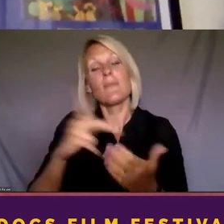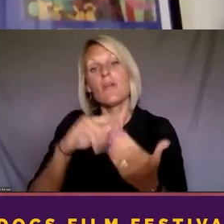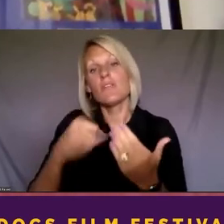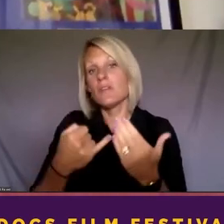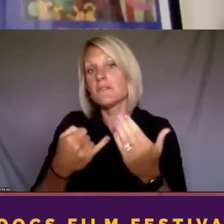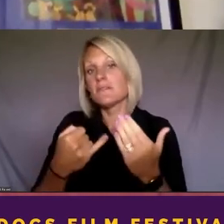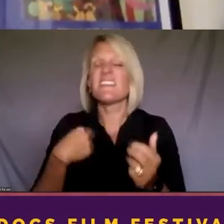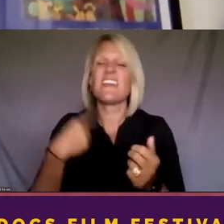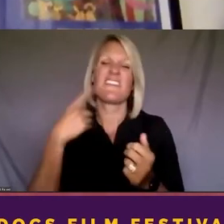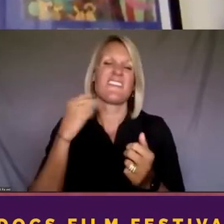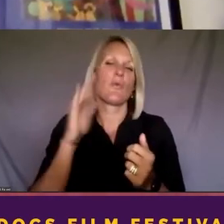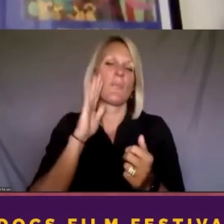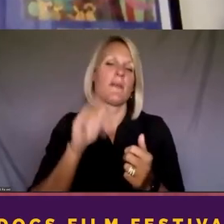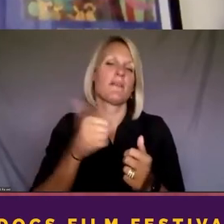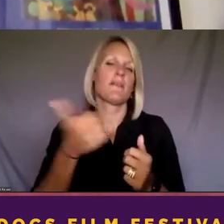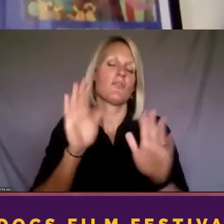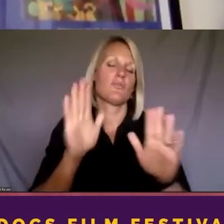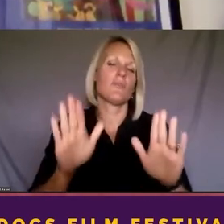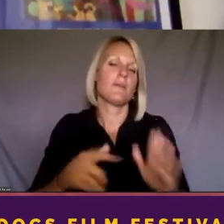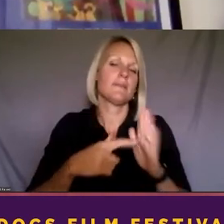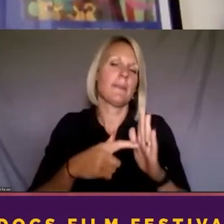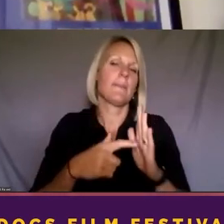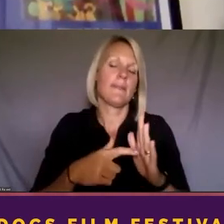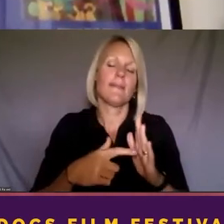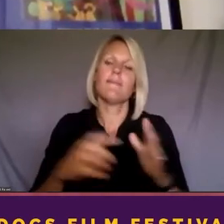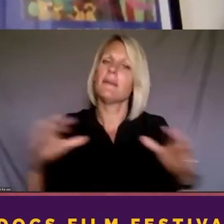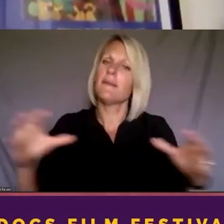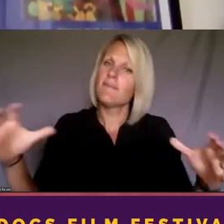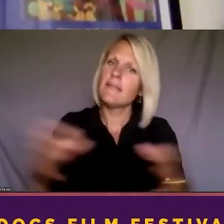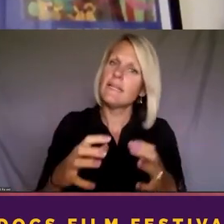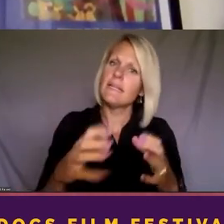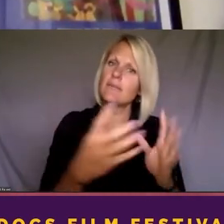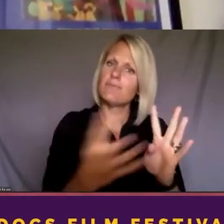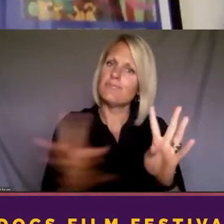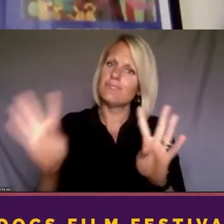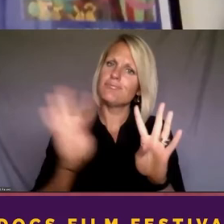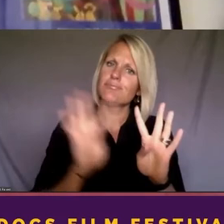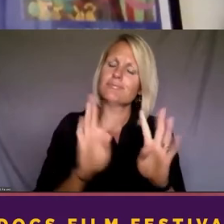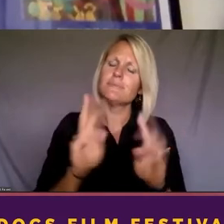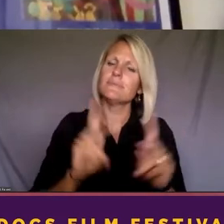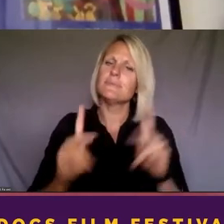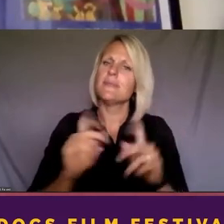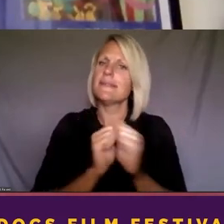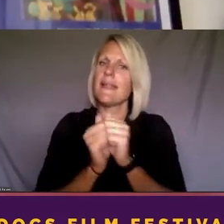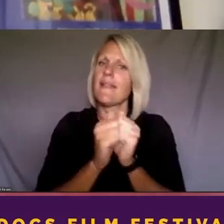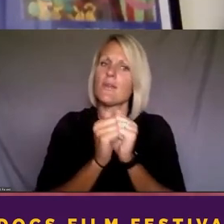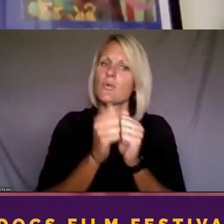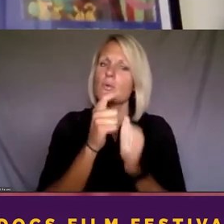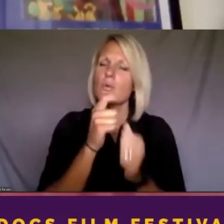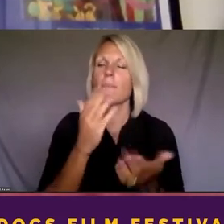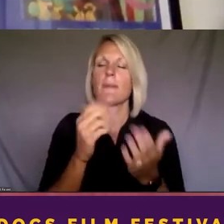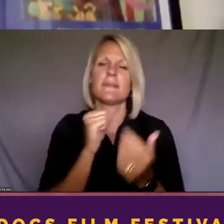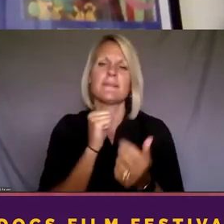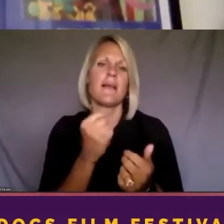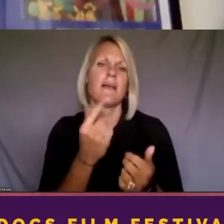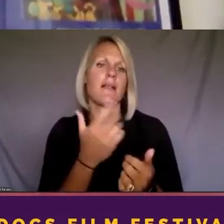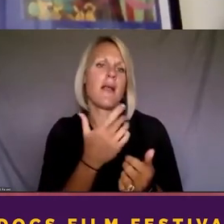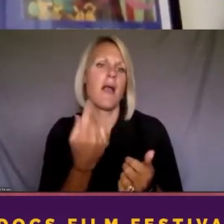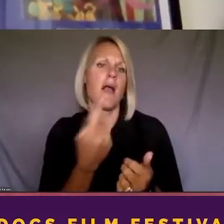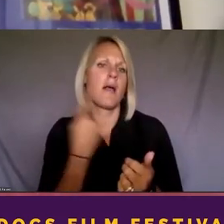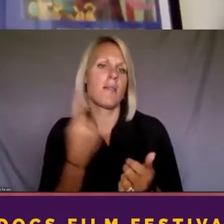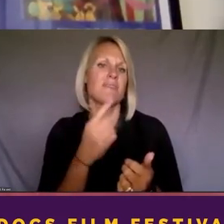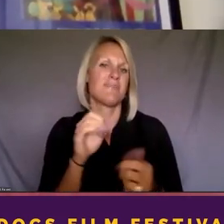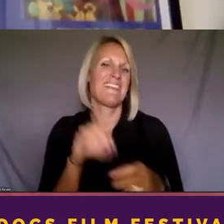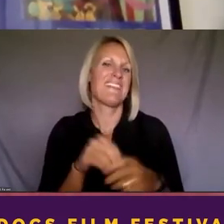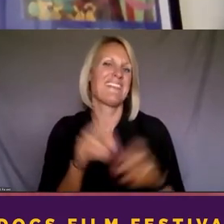I think that will be another great example of convening folks who might not necessarily always be in the same room